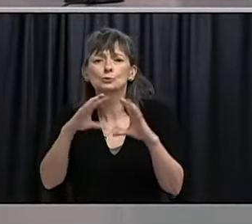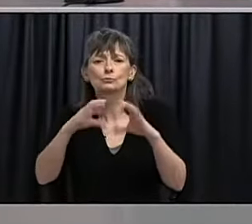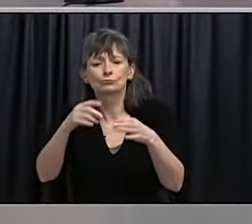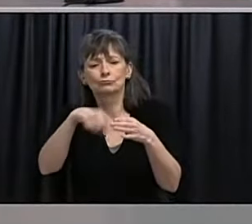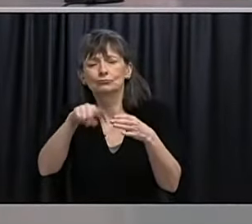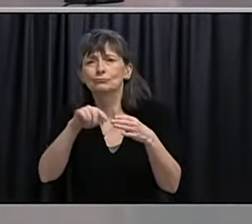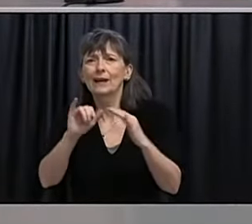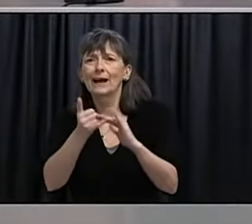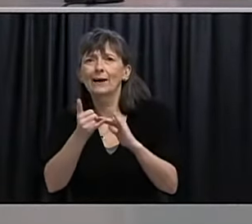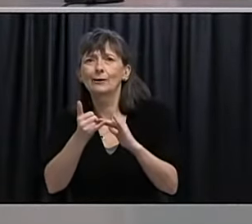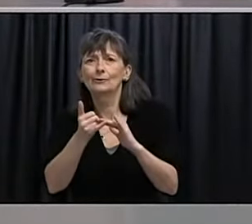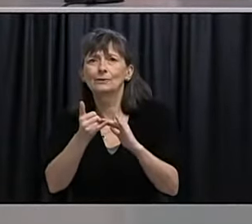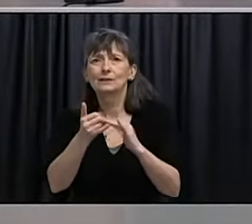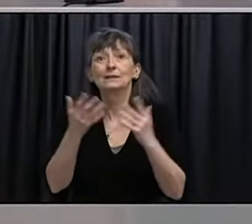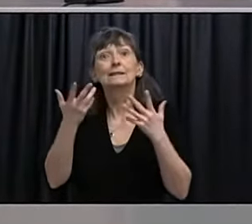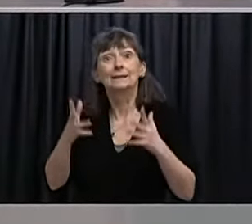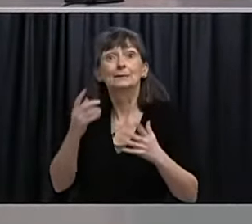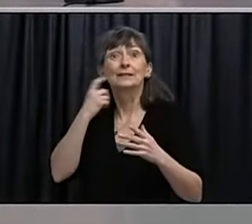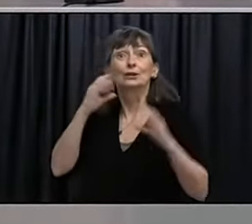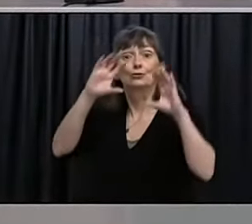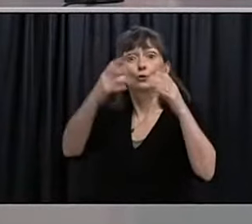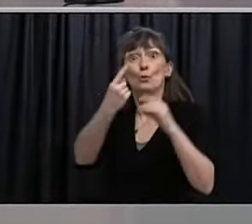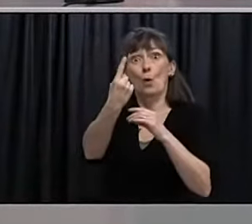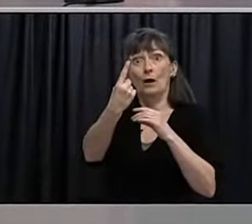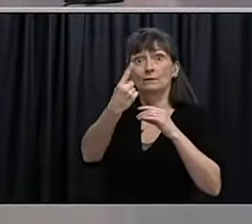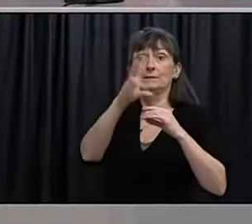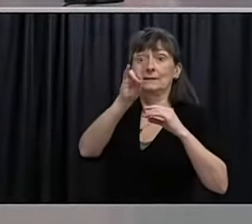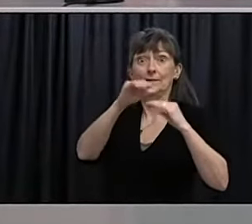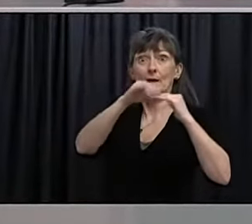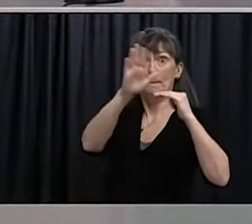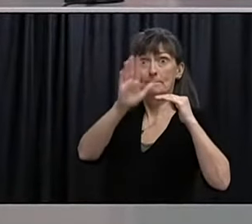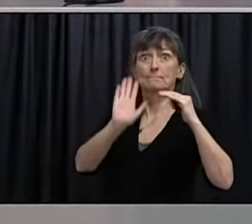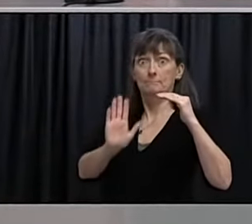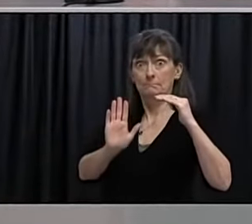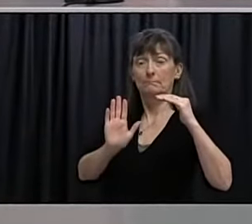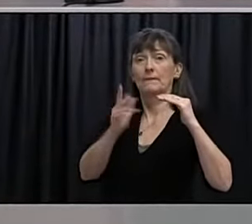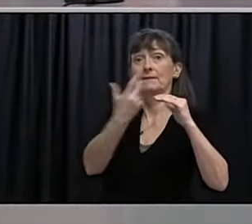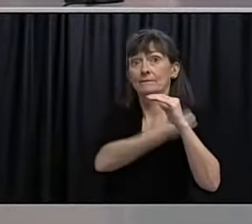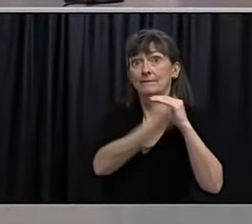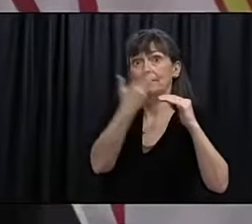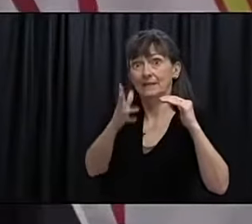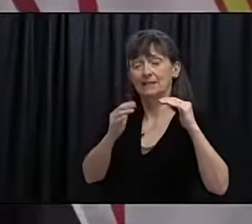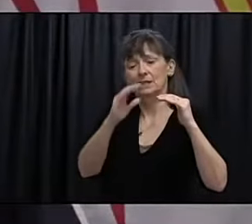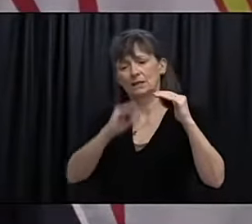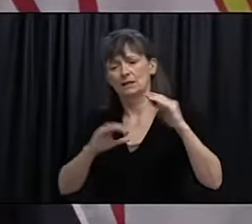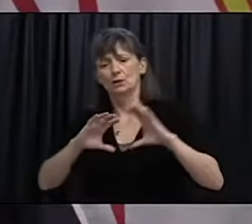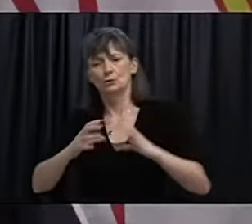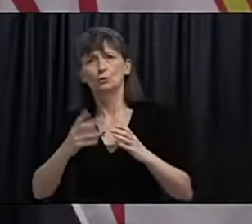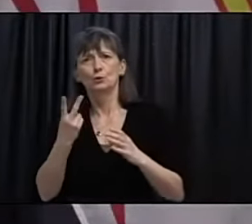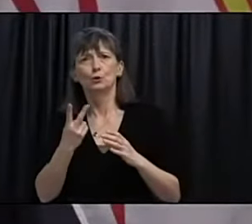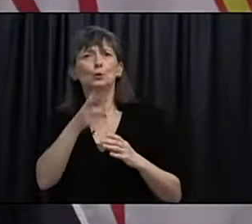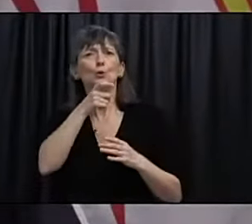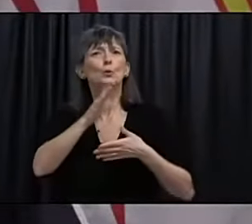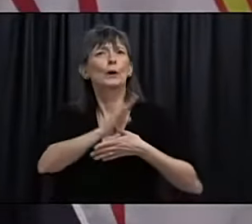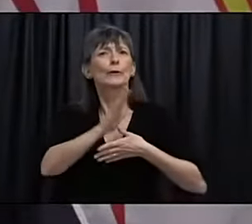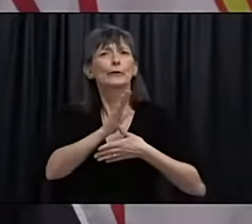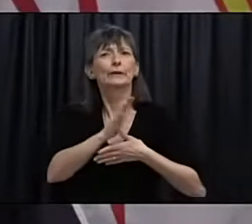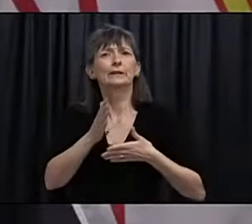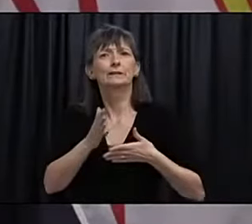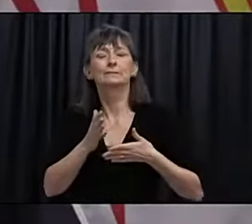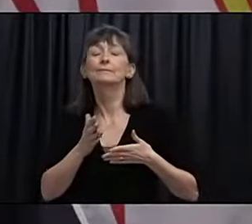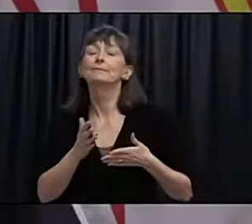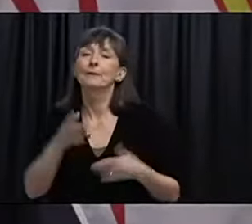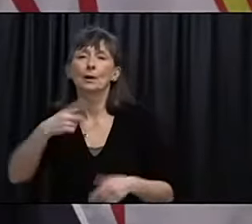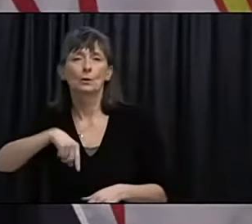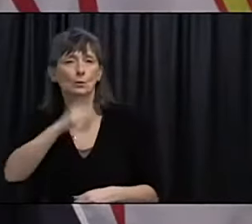they get logged in after the last 70 plus people are vaccinated? So certainly we know that the greatest risk is